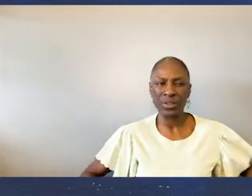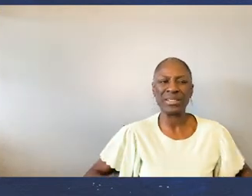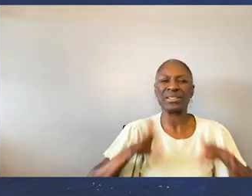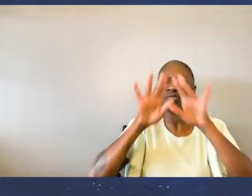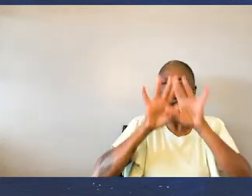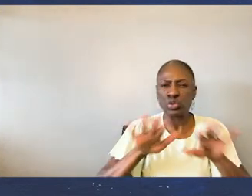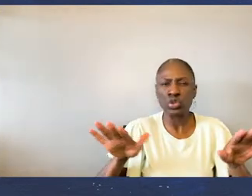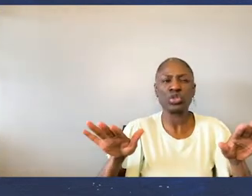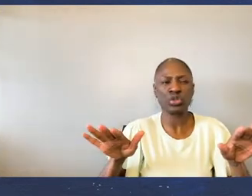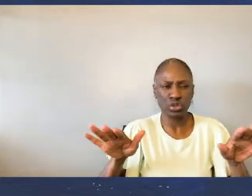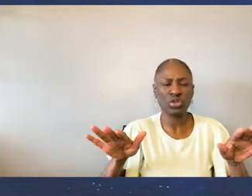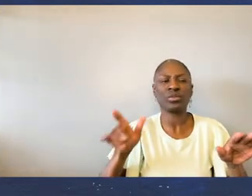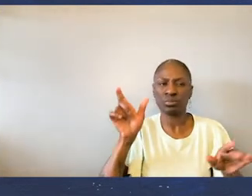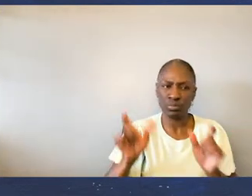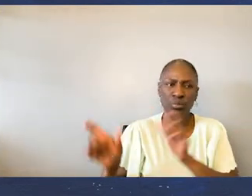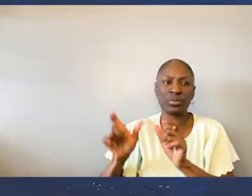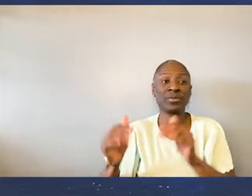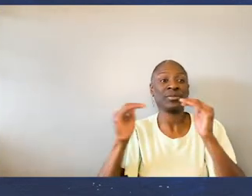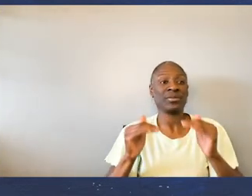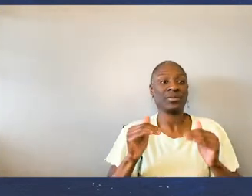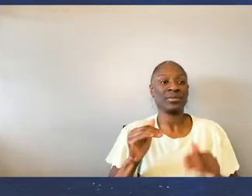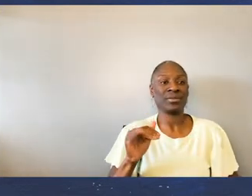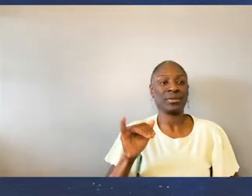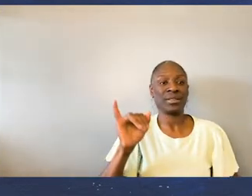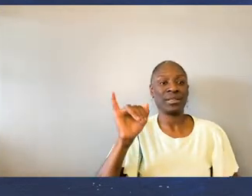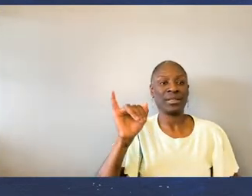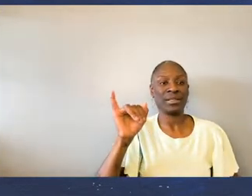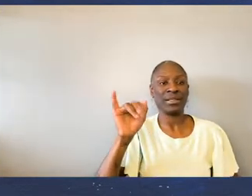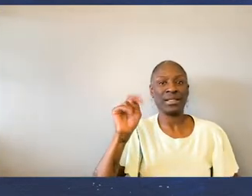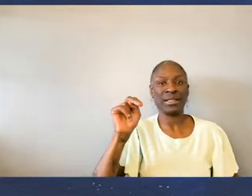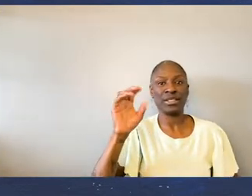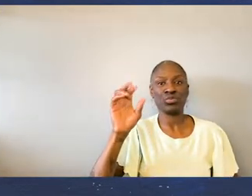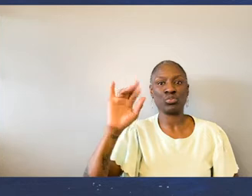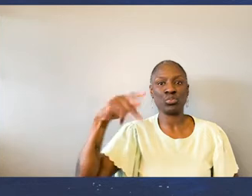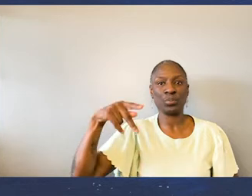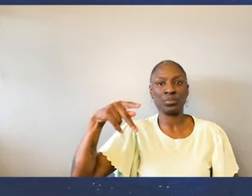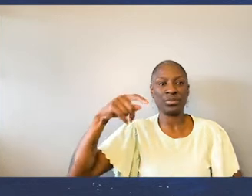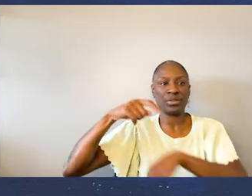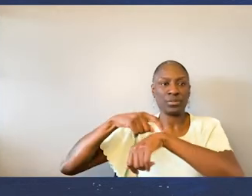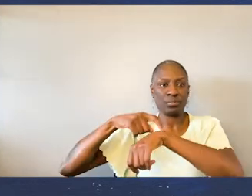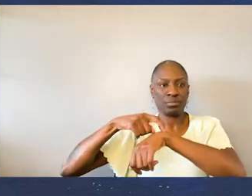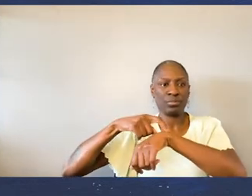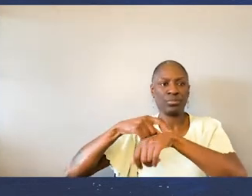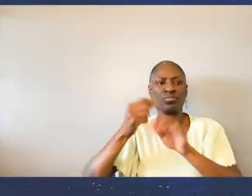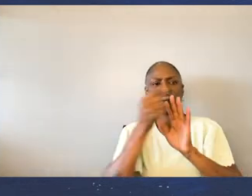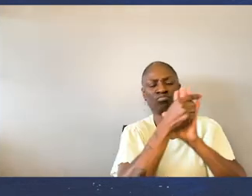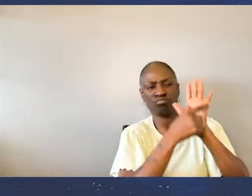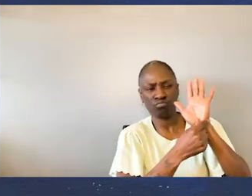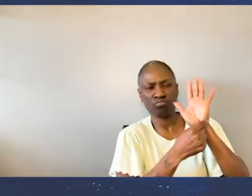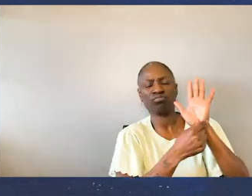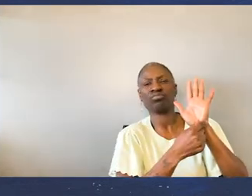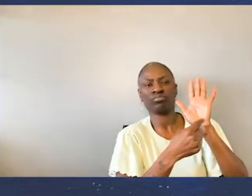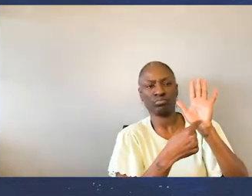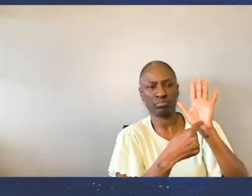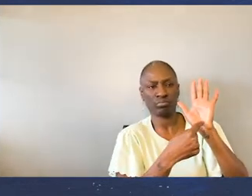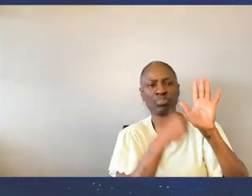claim disability As a valuable part Of human diversity In crypt time